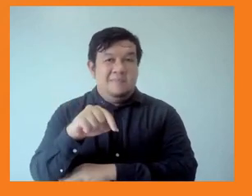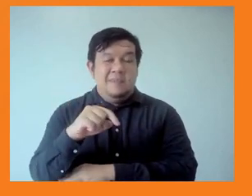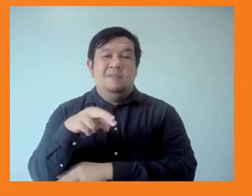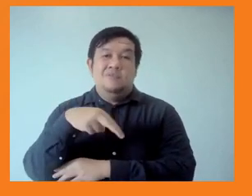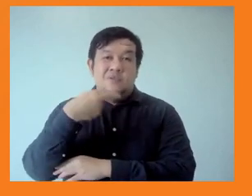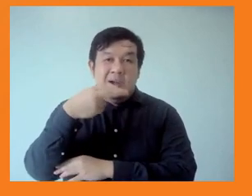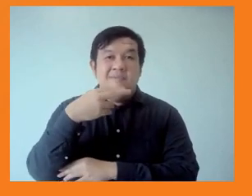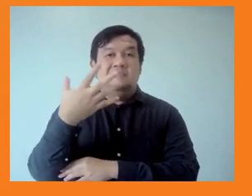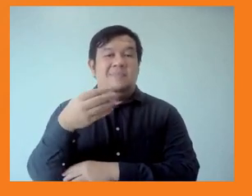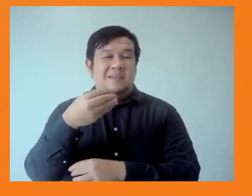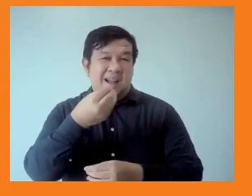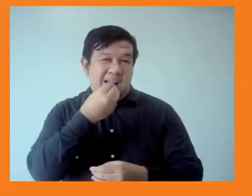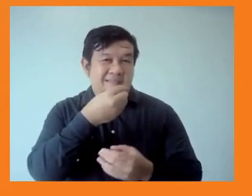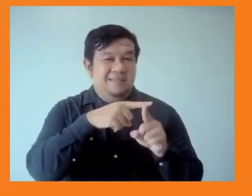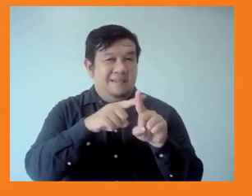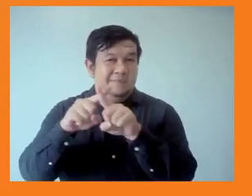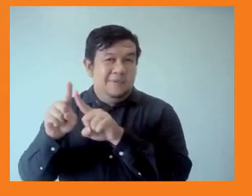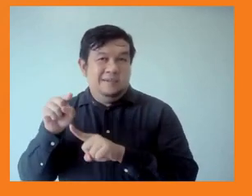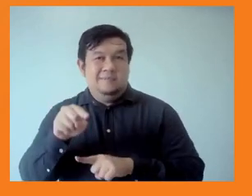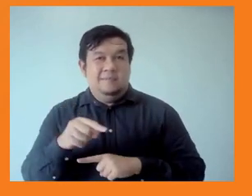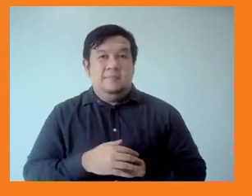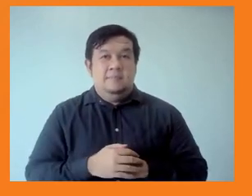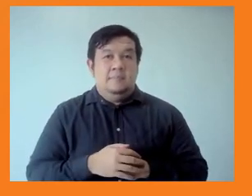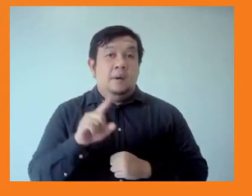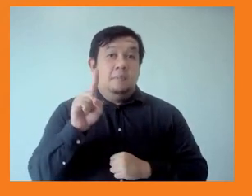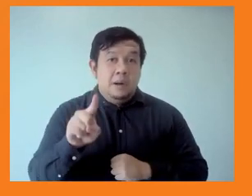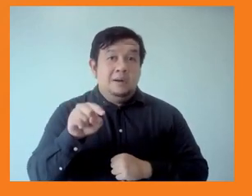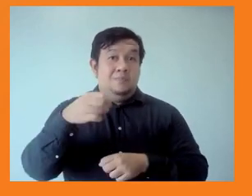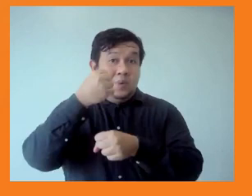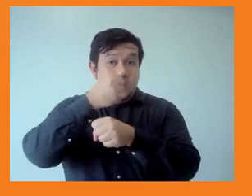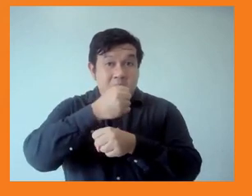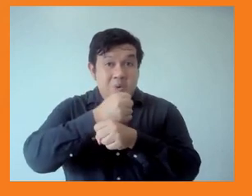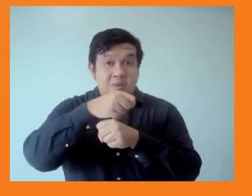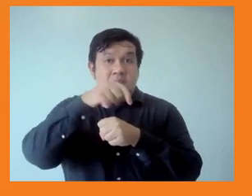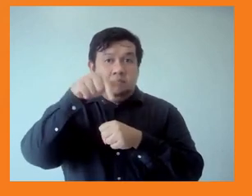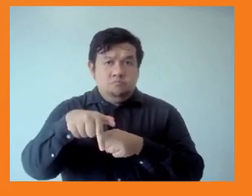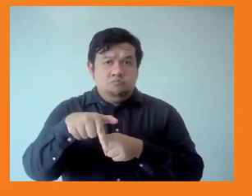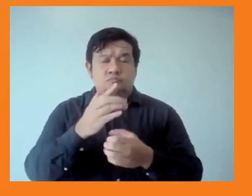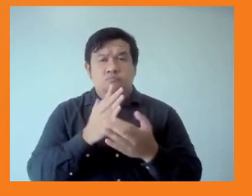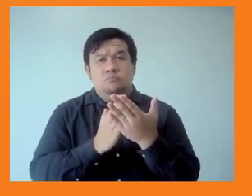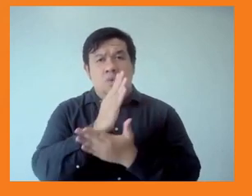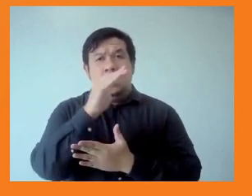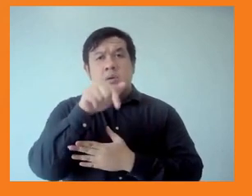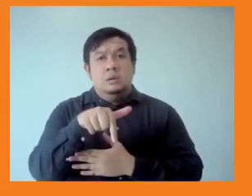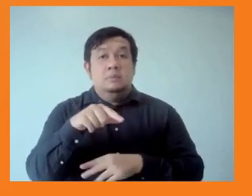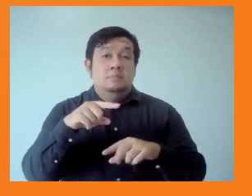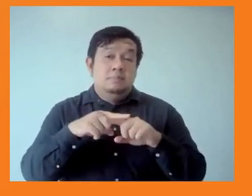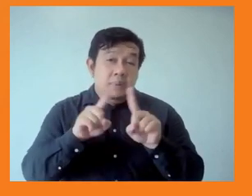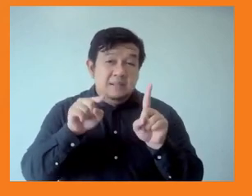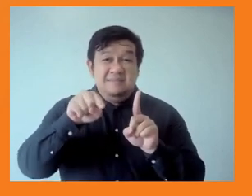need for a dramatic improvement in labour rights, especially introduction in some countries or increases in others in the minimum wages,